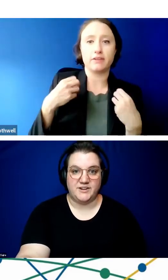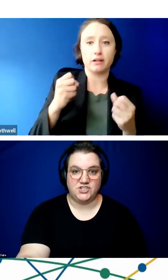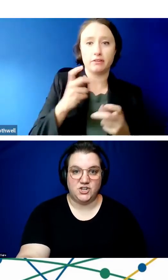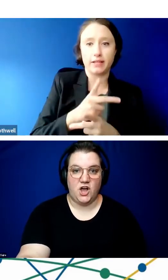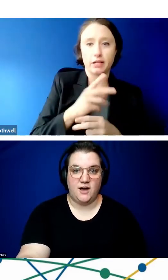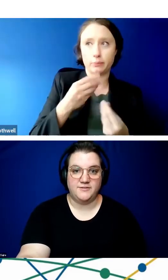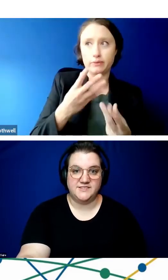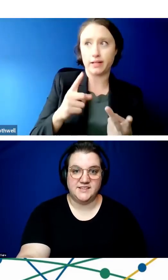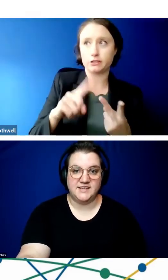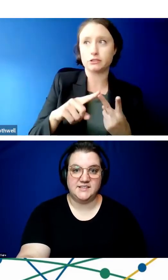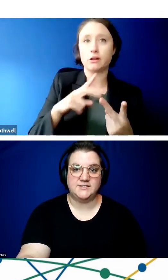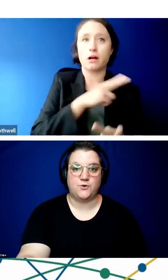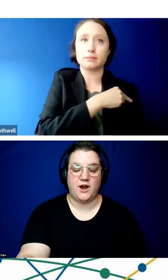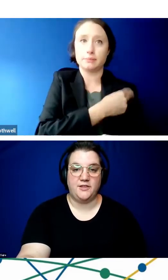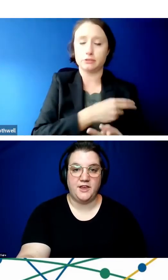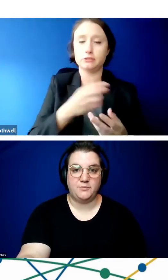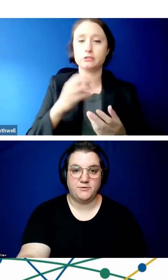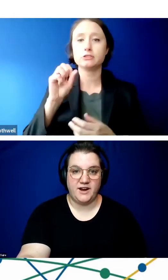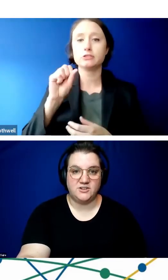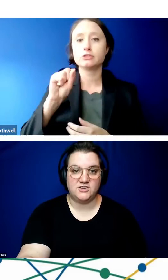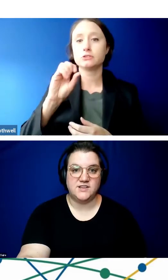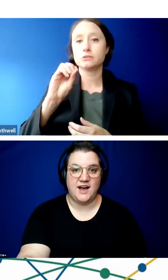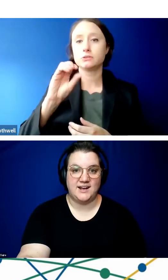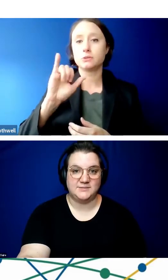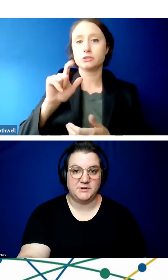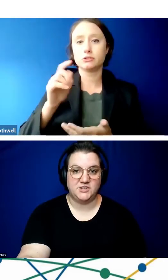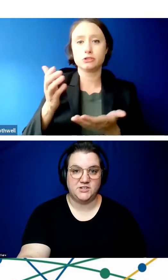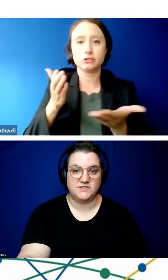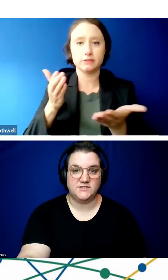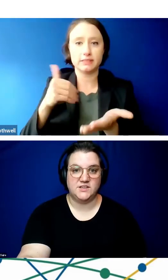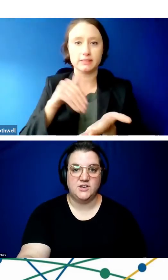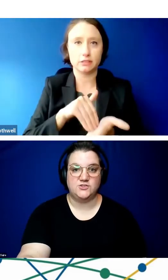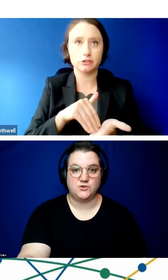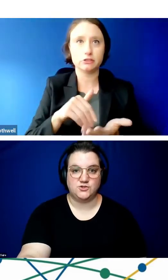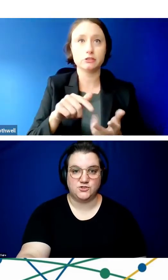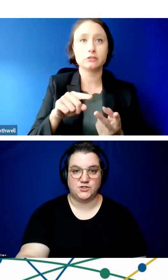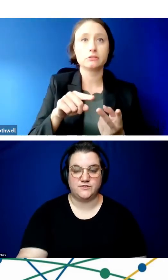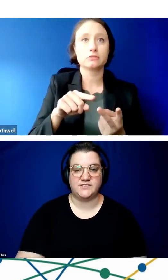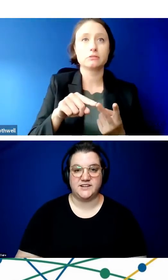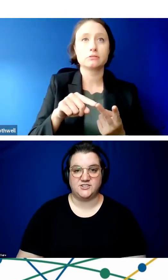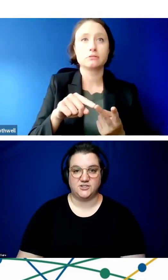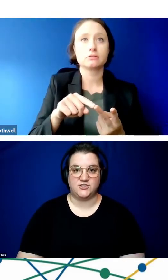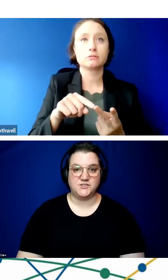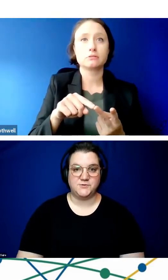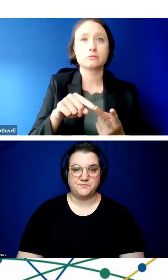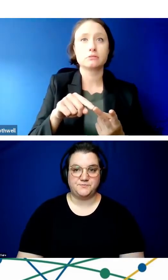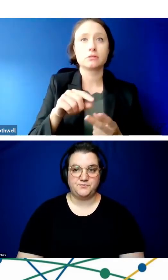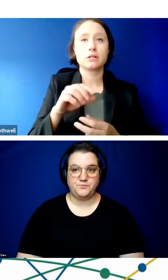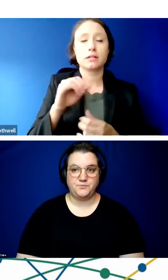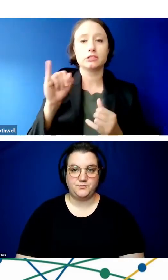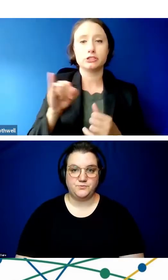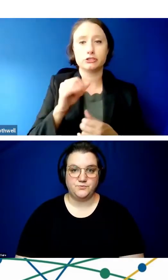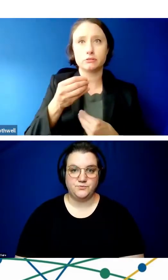professional offices for healthcare providers, hospitals, social service centers,